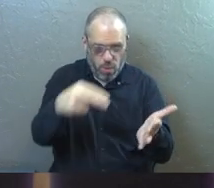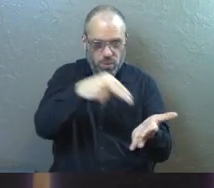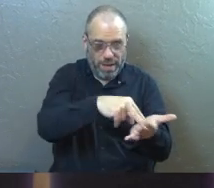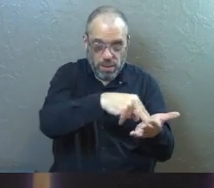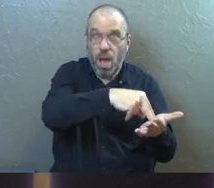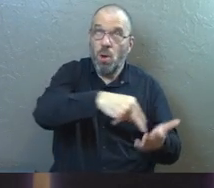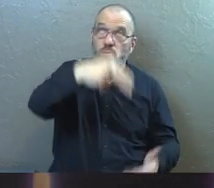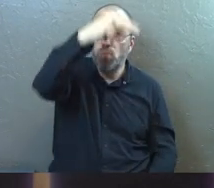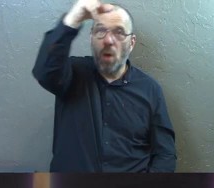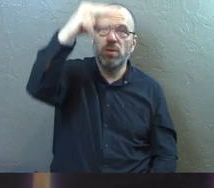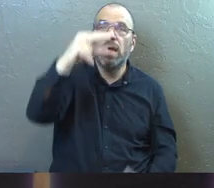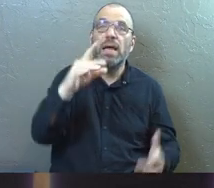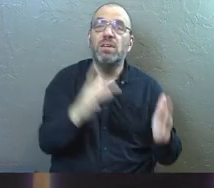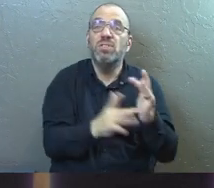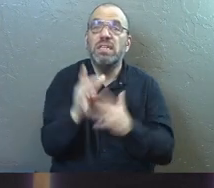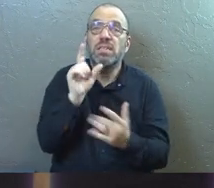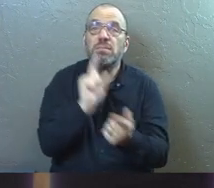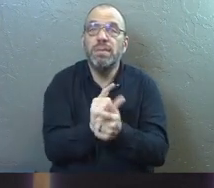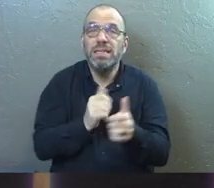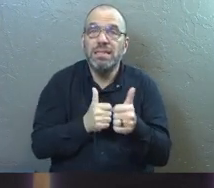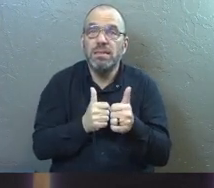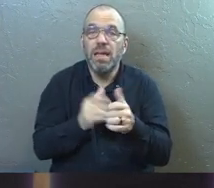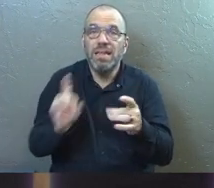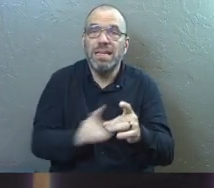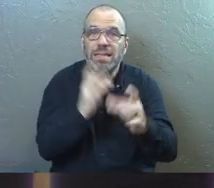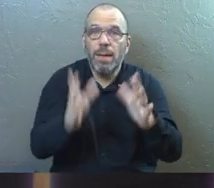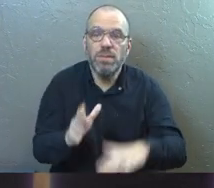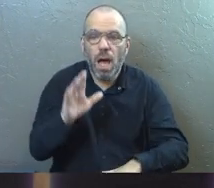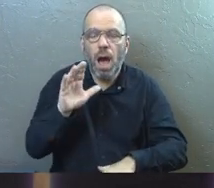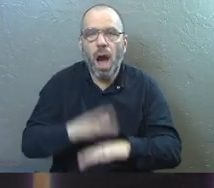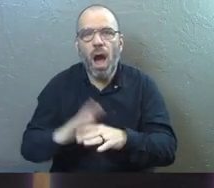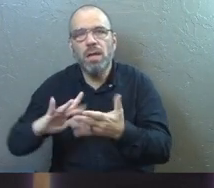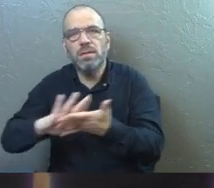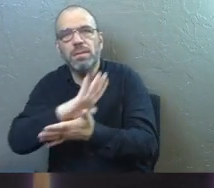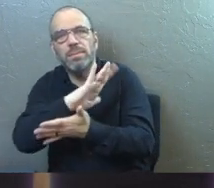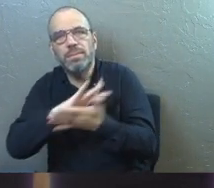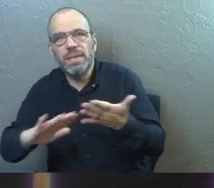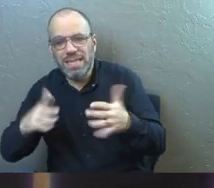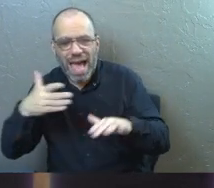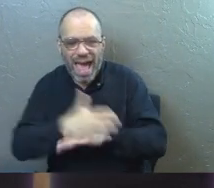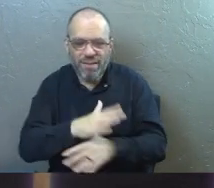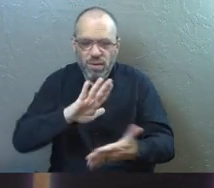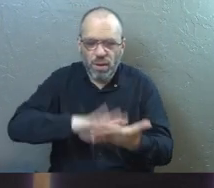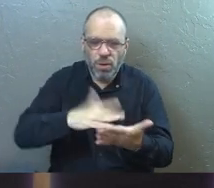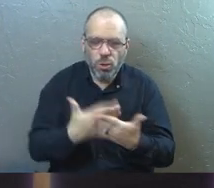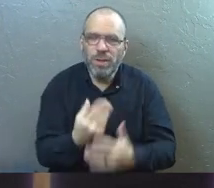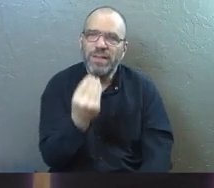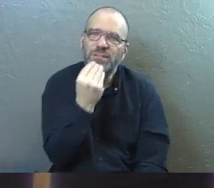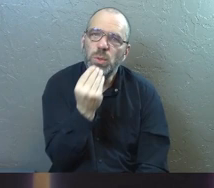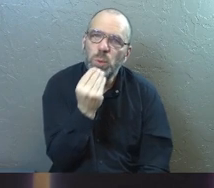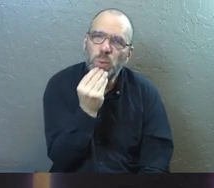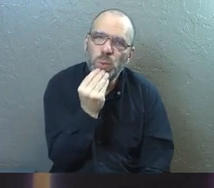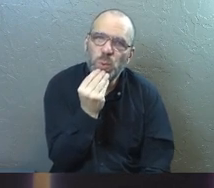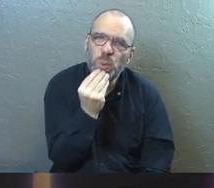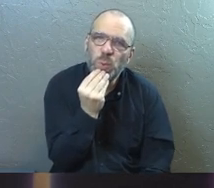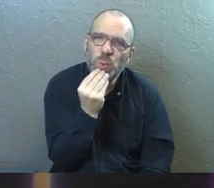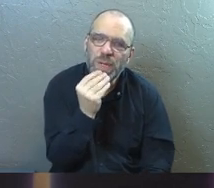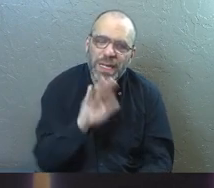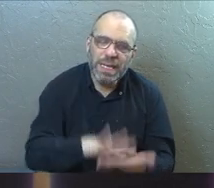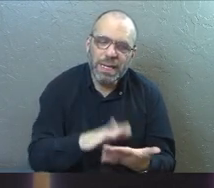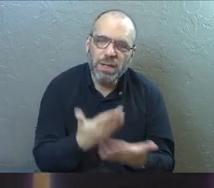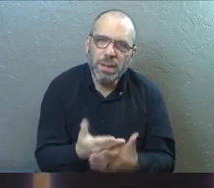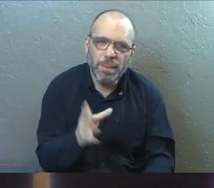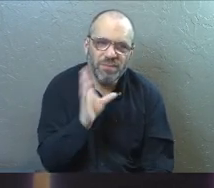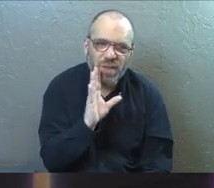-resurrection, guess where he meets the disciples? On the seashore after he cooked them a meal. He cooked them